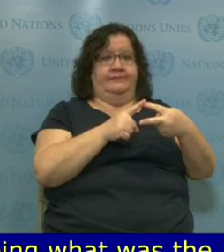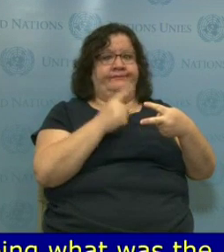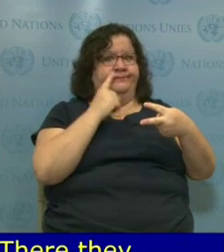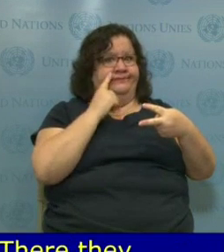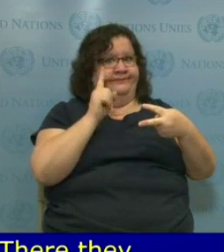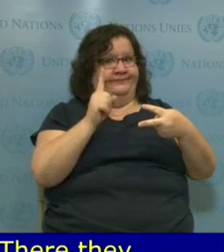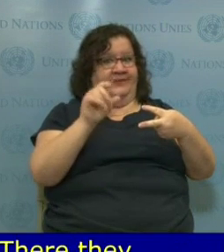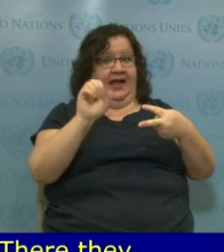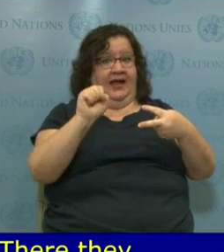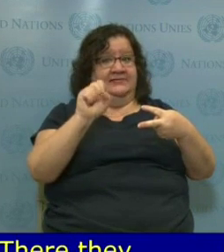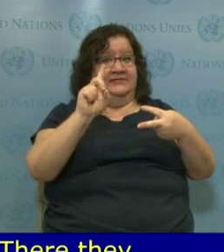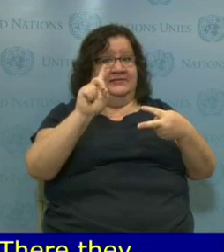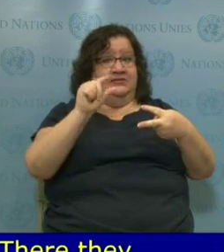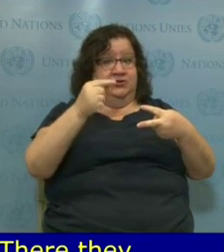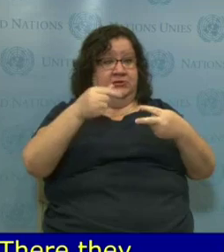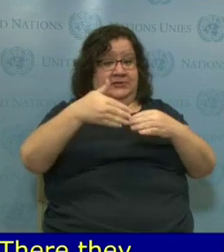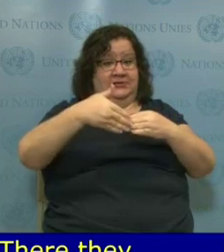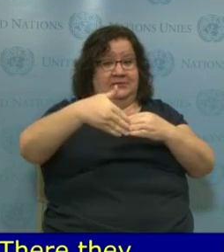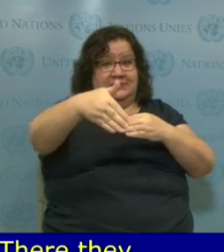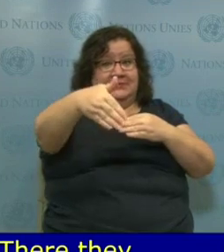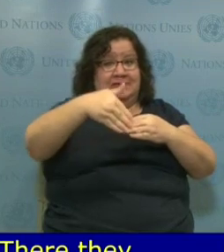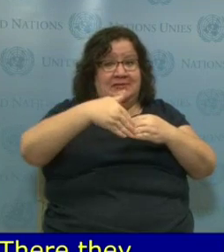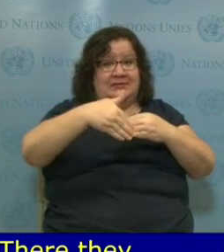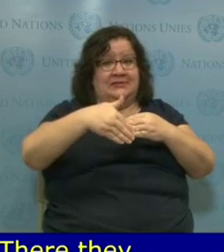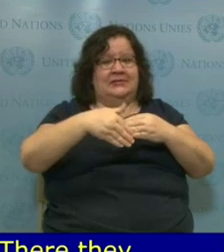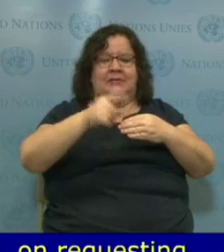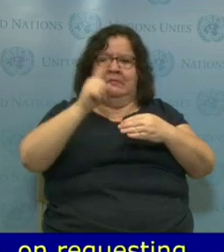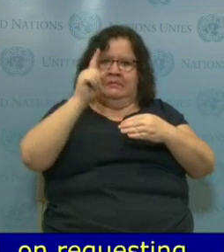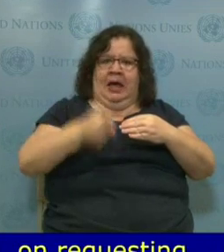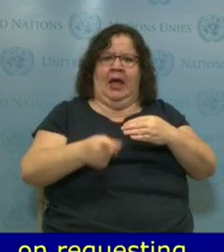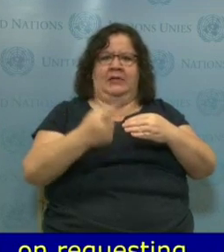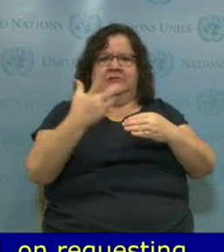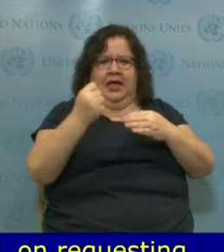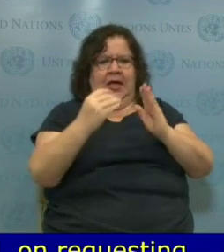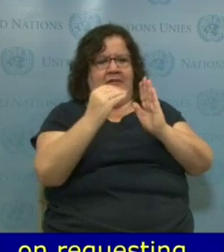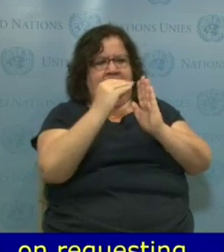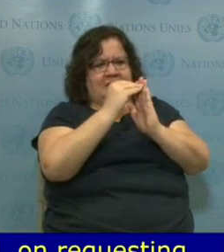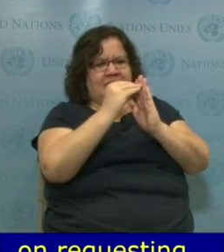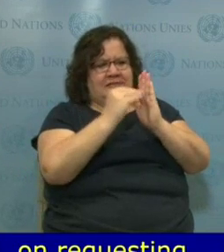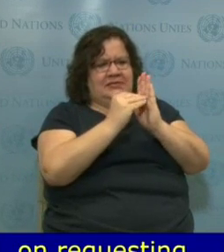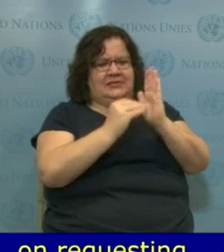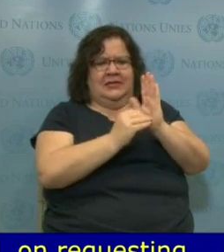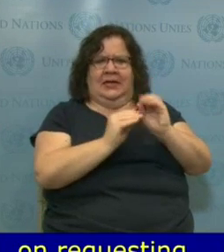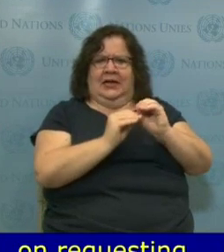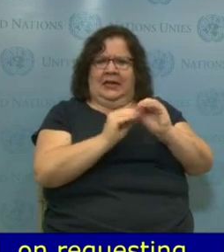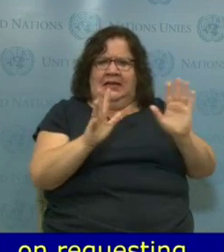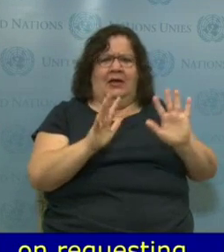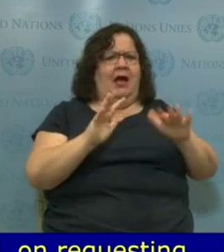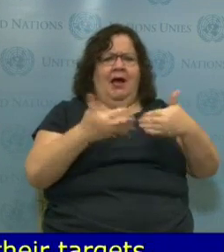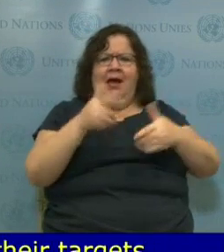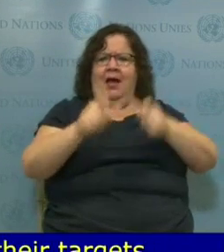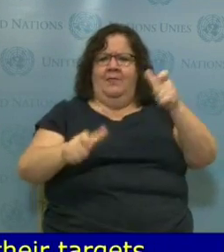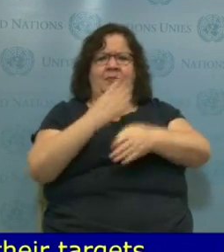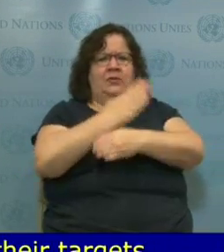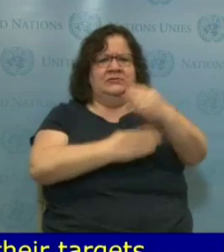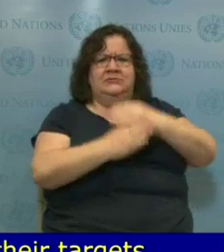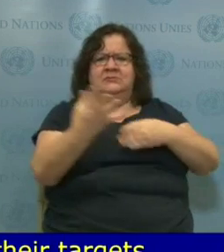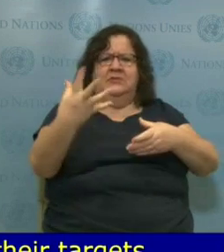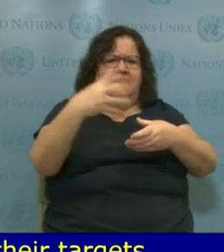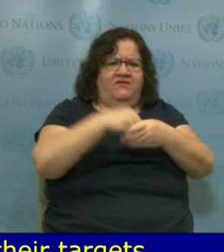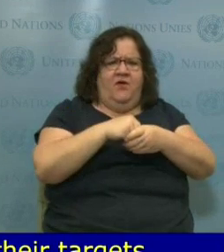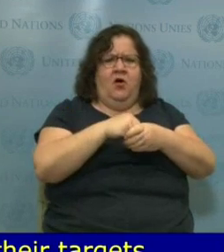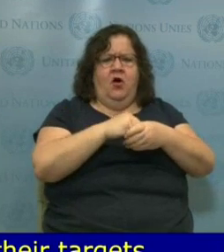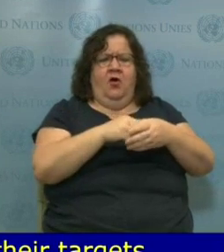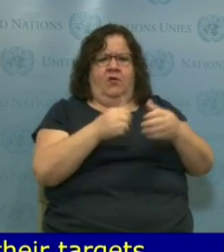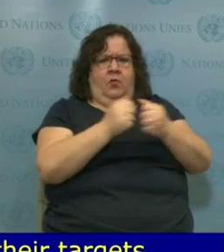targets indicators for the realities of persons with disabilities, and also that the Summit on Air Financing for